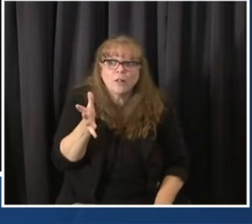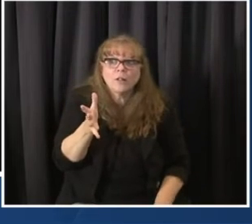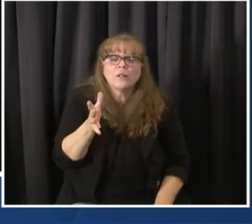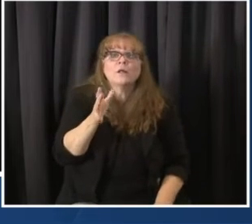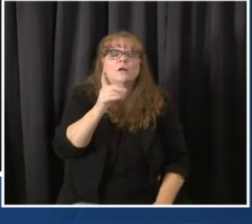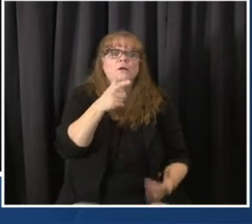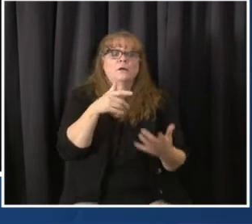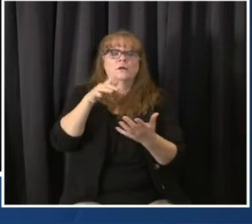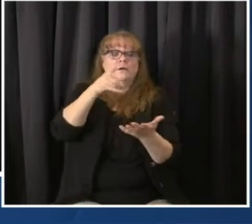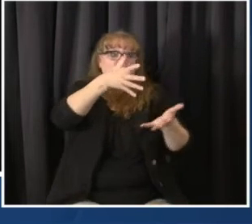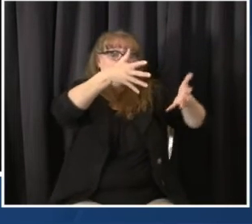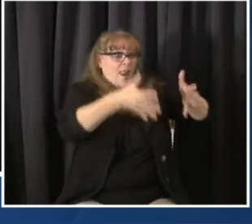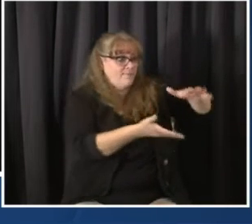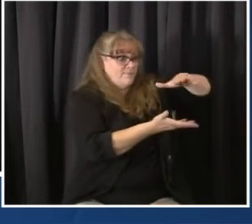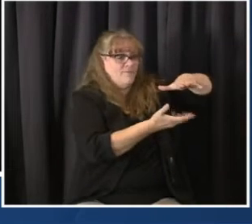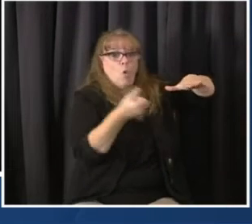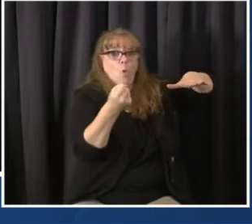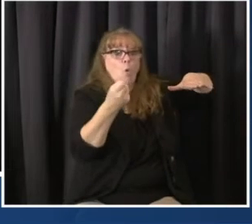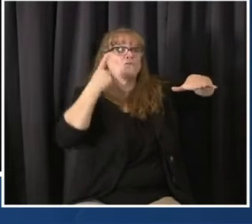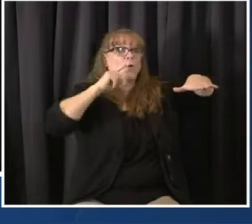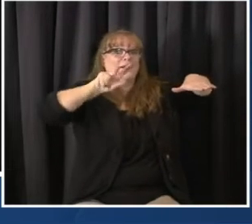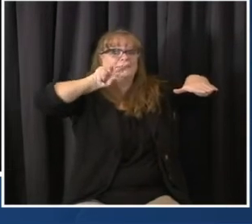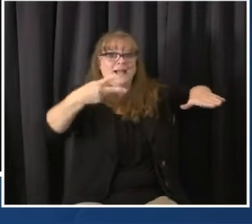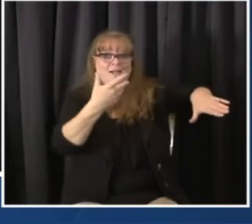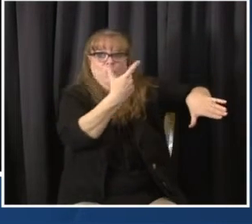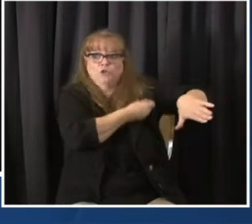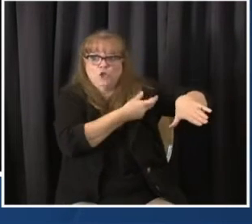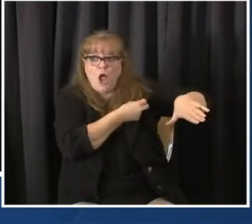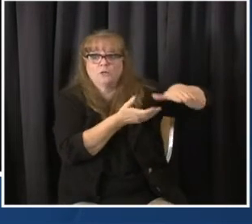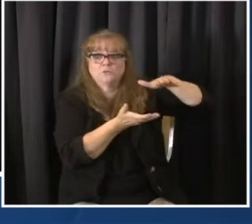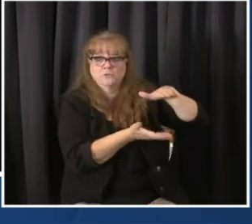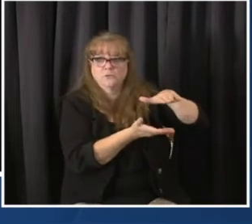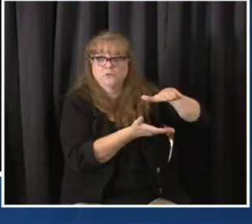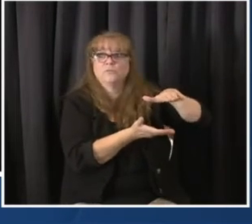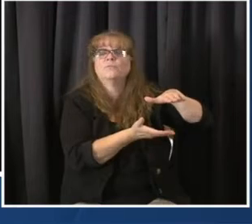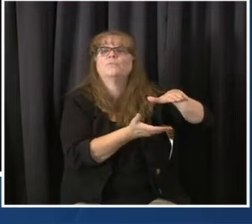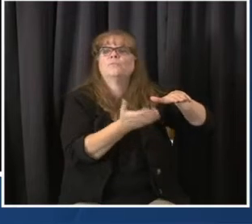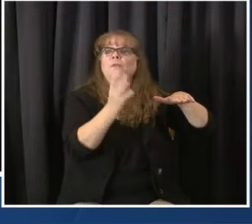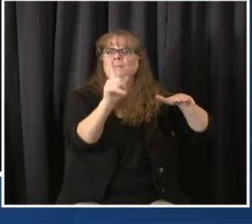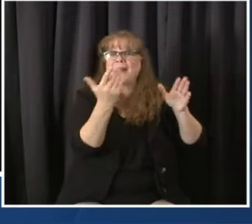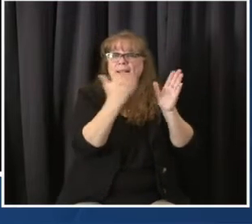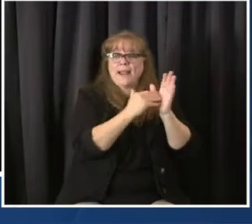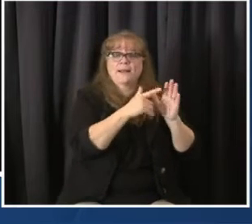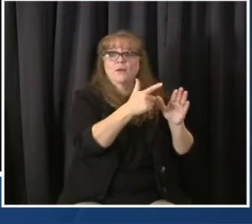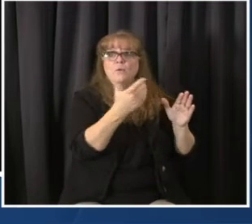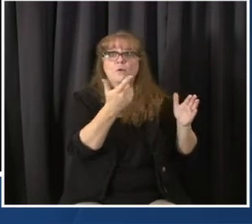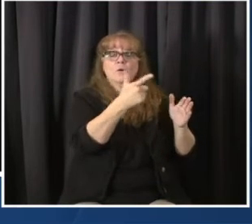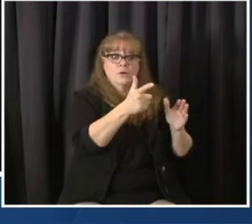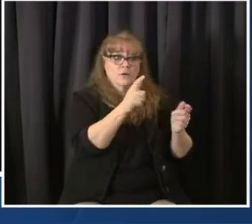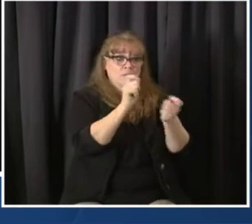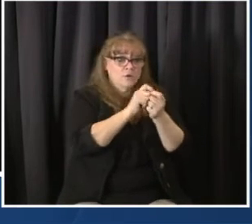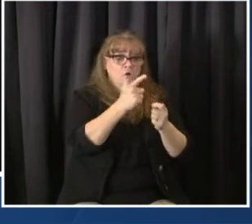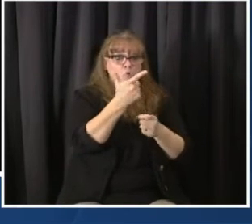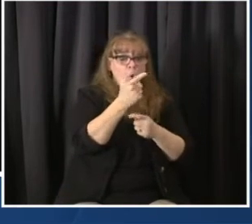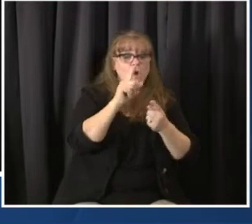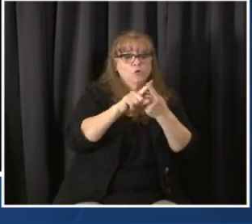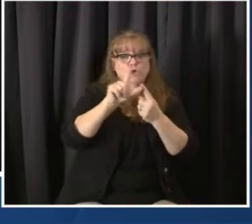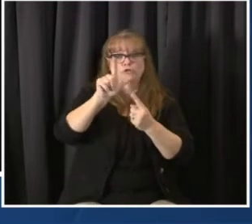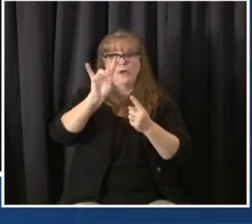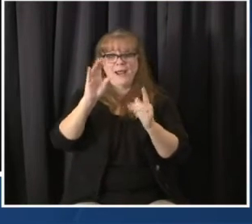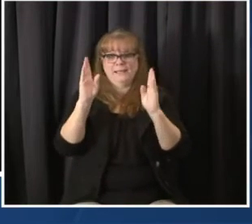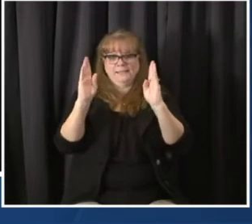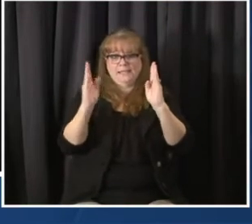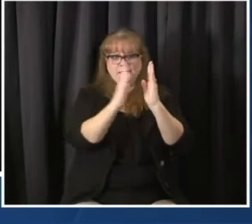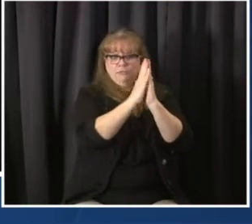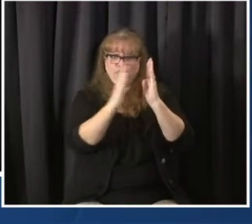second vaccine exactly at 21 or 28 days, could be a month, month and a half. It's believed to be effective with a slightly different interval.